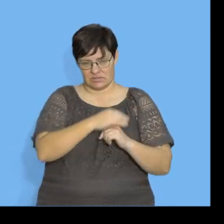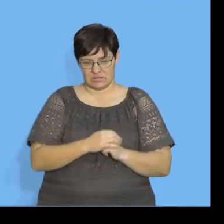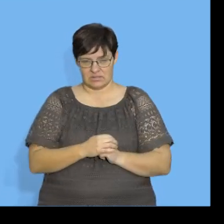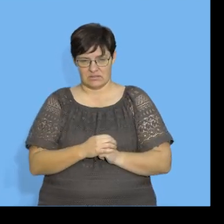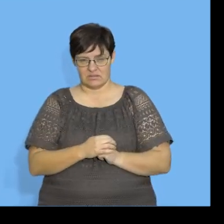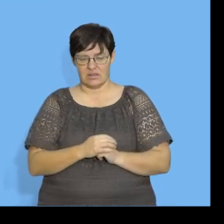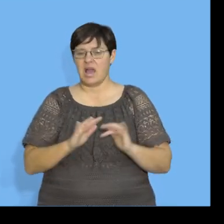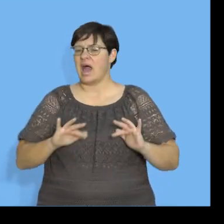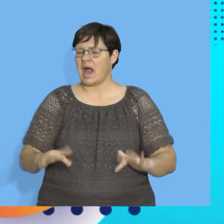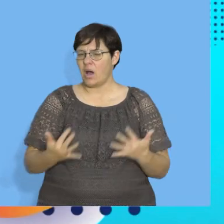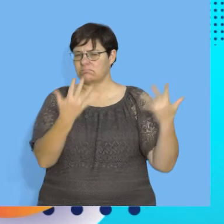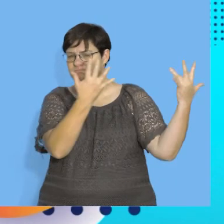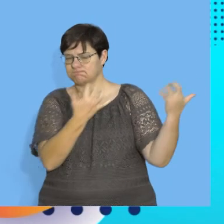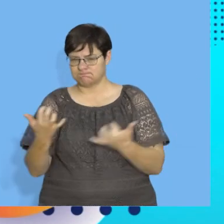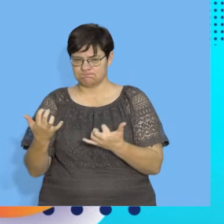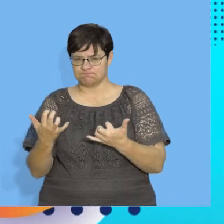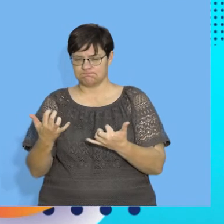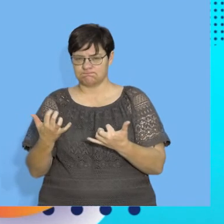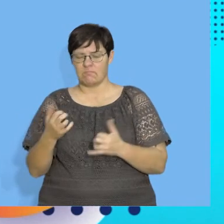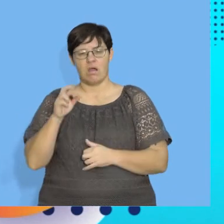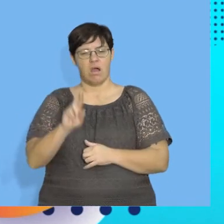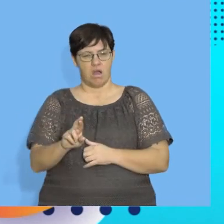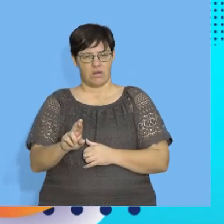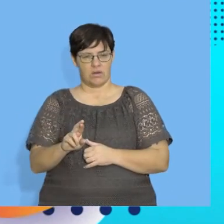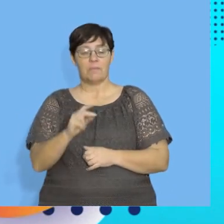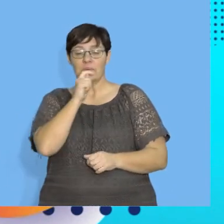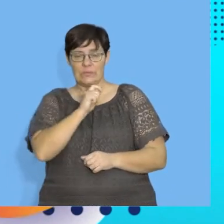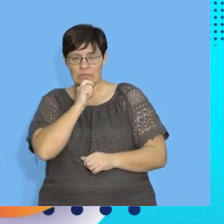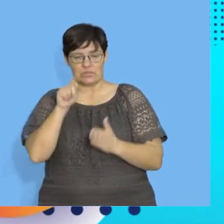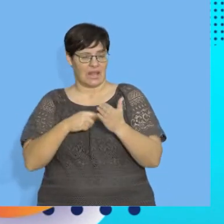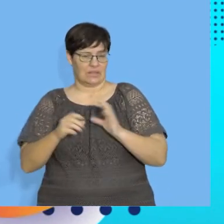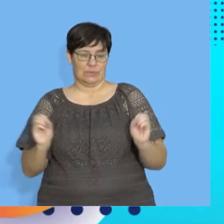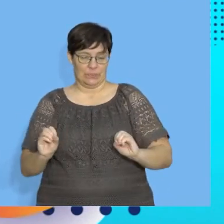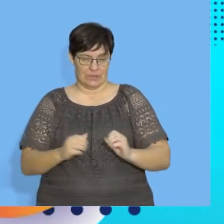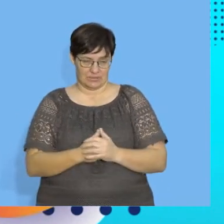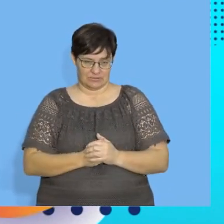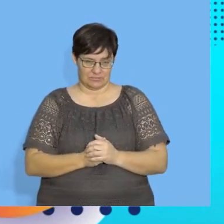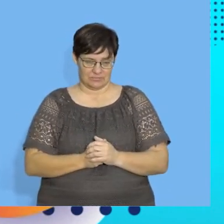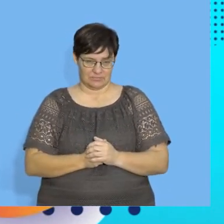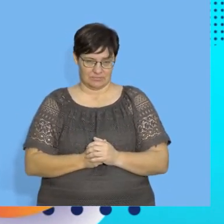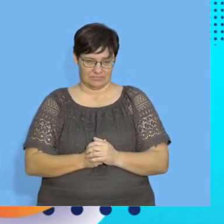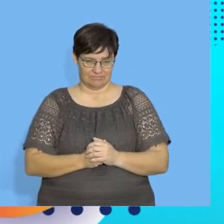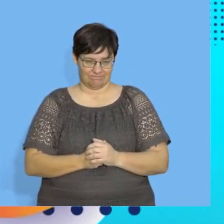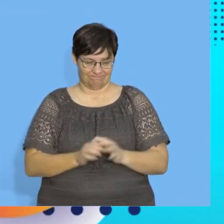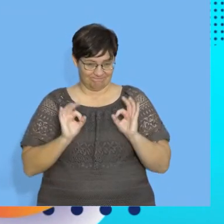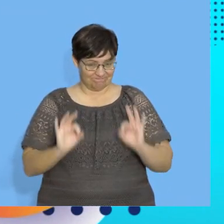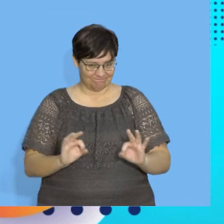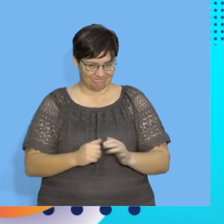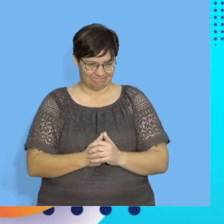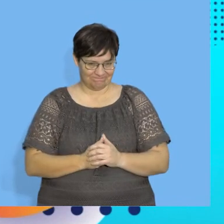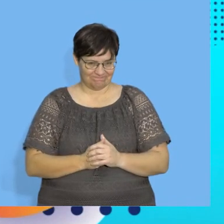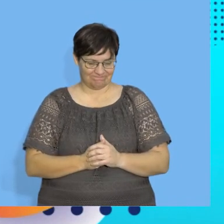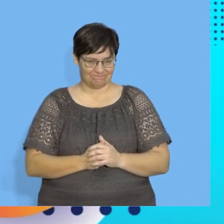meanness of the standard deviation came in how do we calculate the correlation coefficient without using a calculator. Okay.